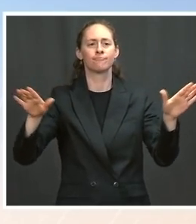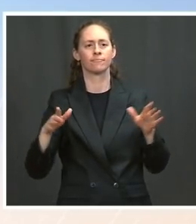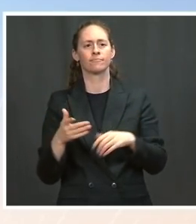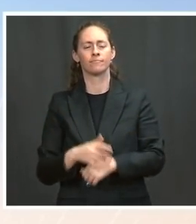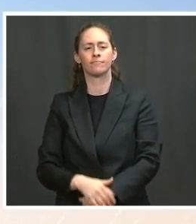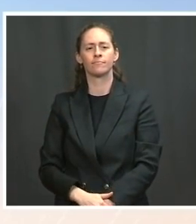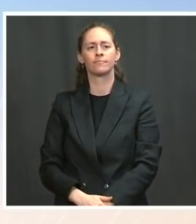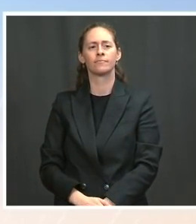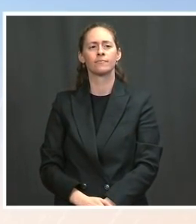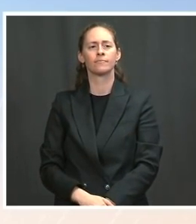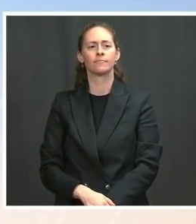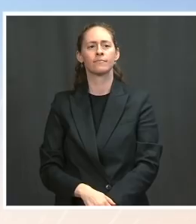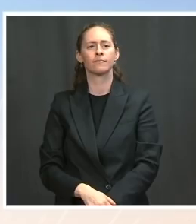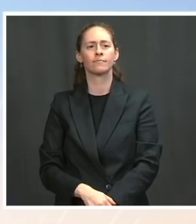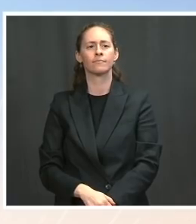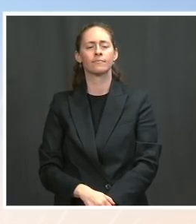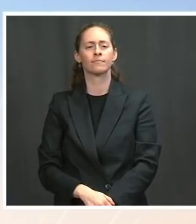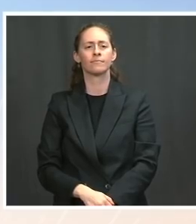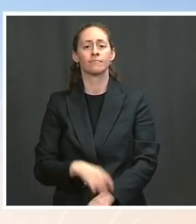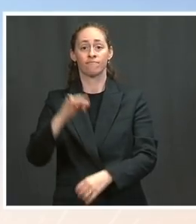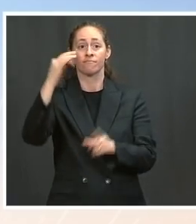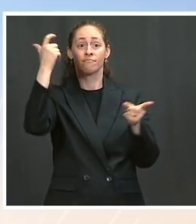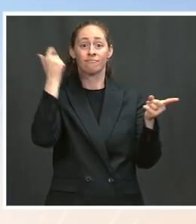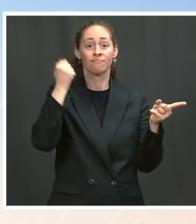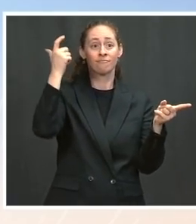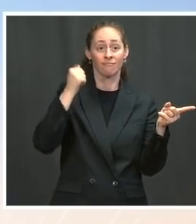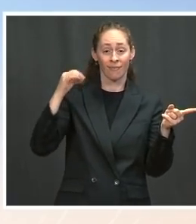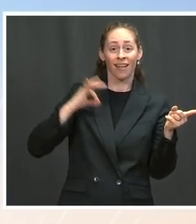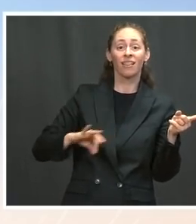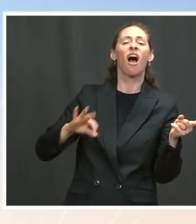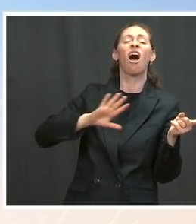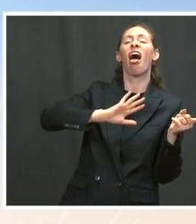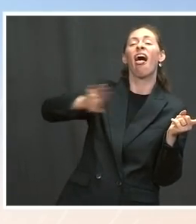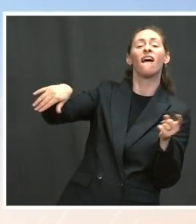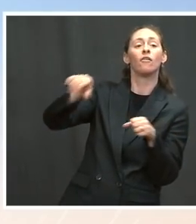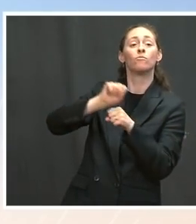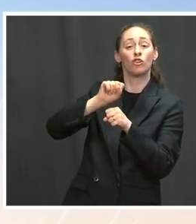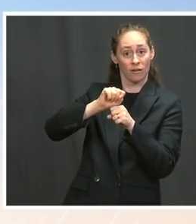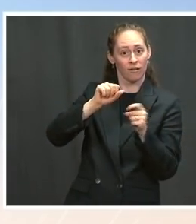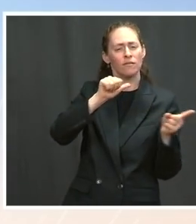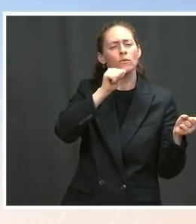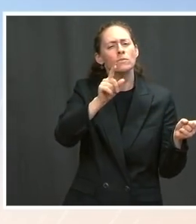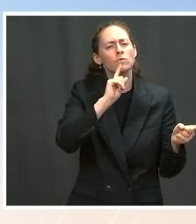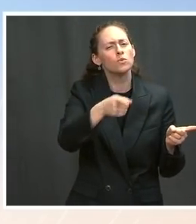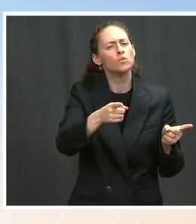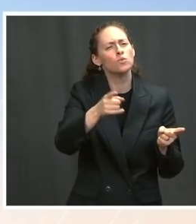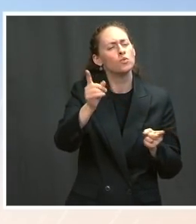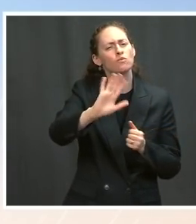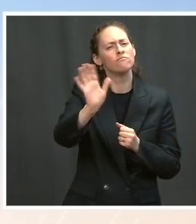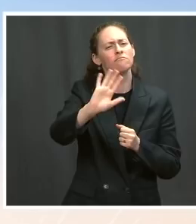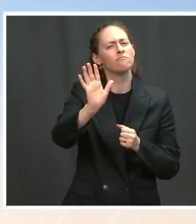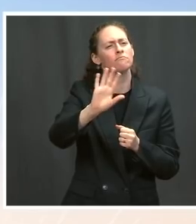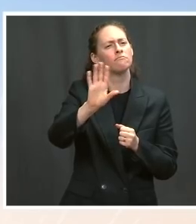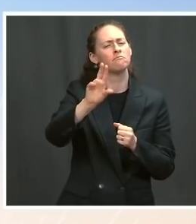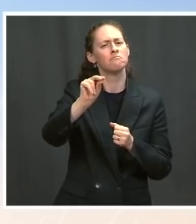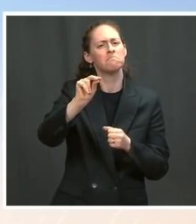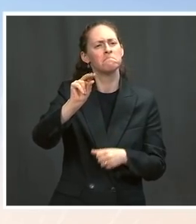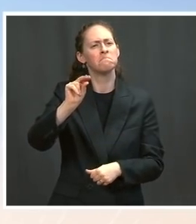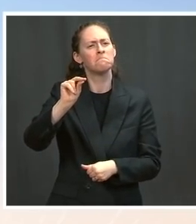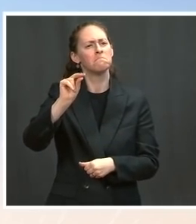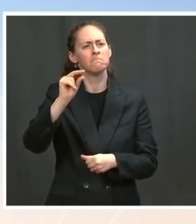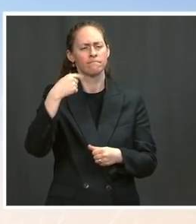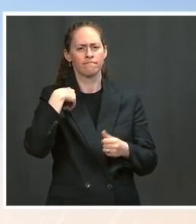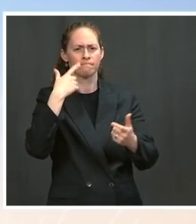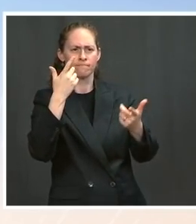expect to see that either in states or for workers or in sectors where the replacement rate due to